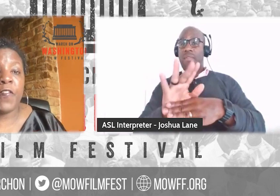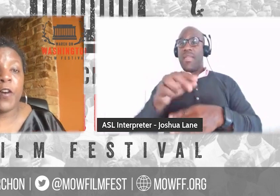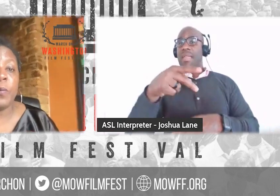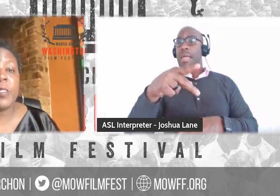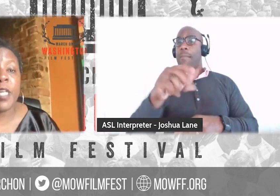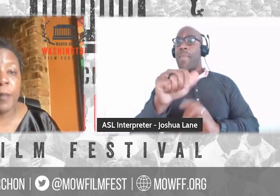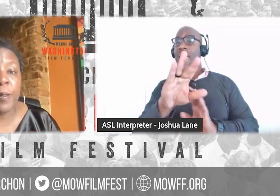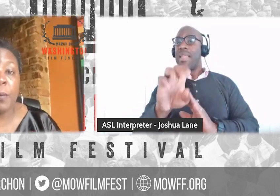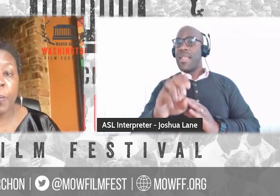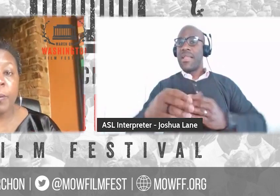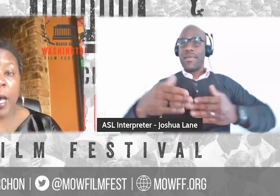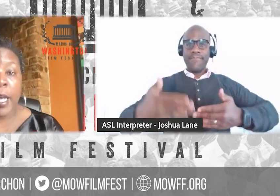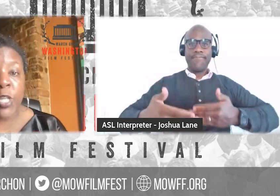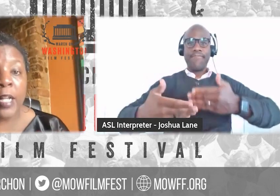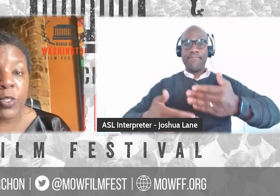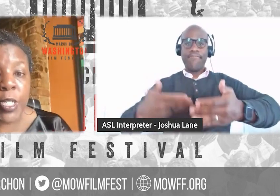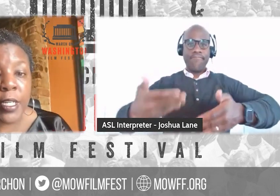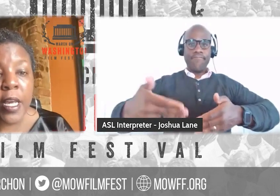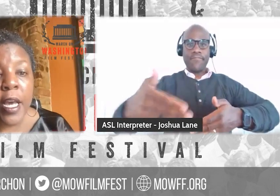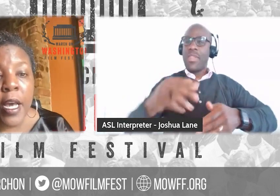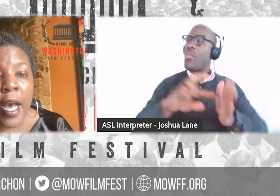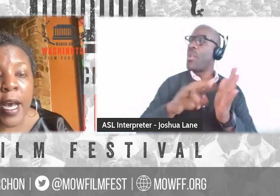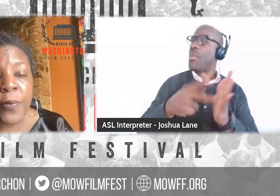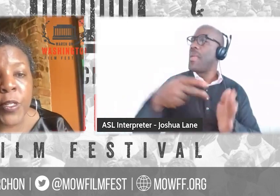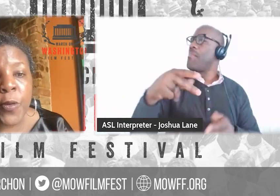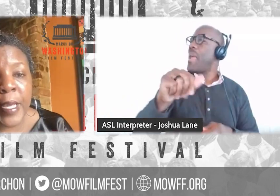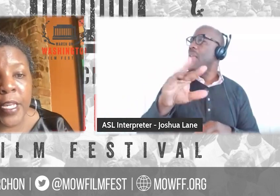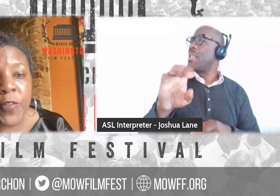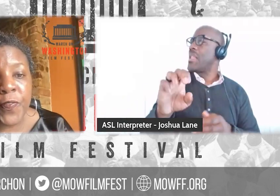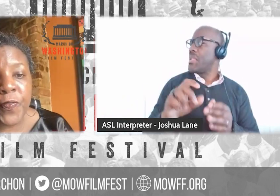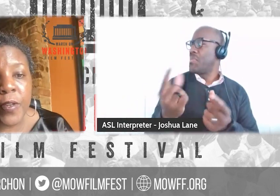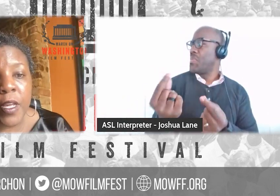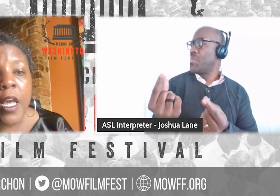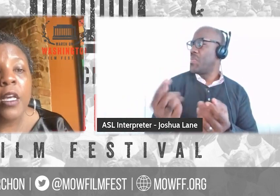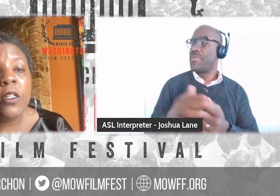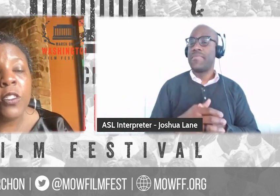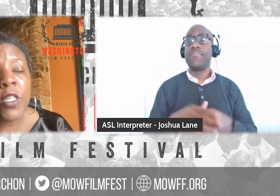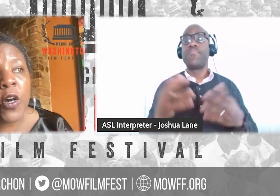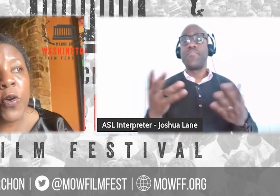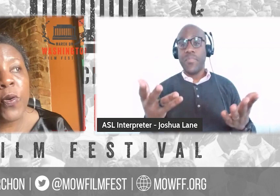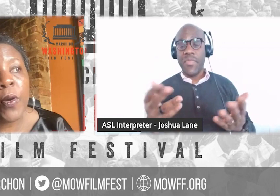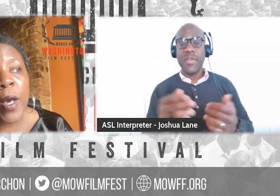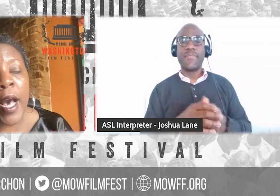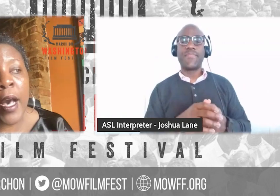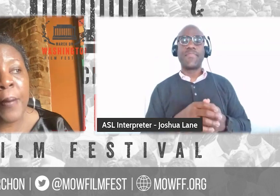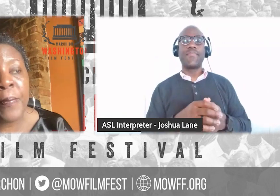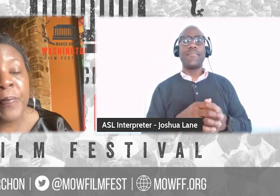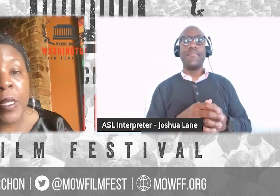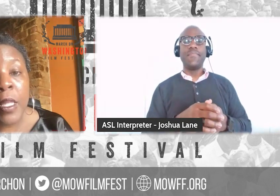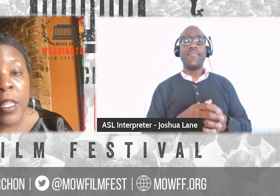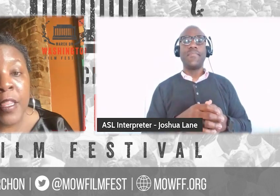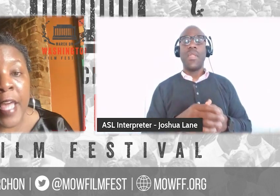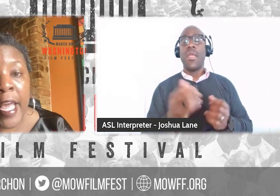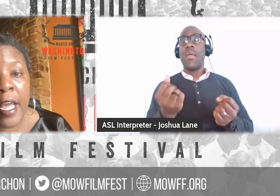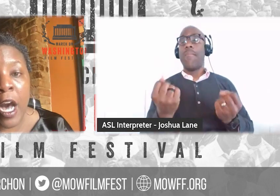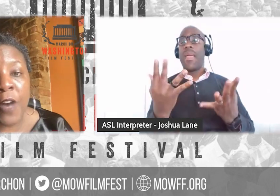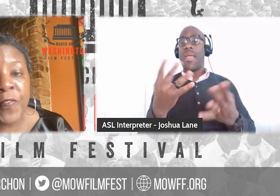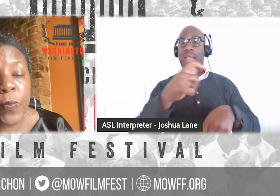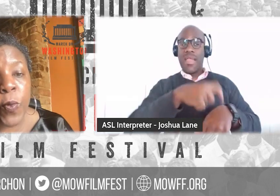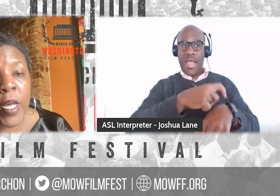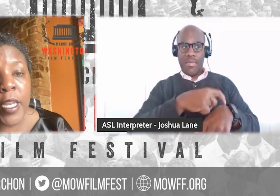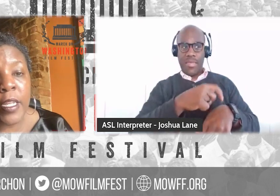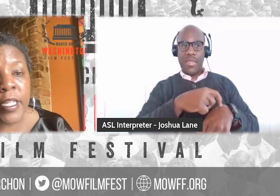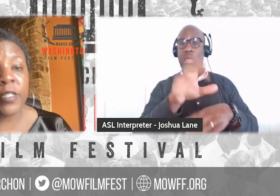the films can be challenging. you're making your buy the pace? So, they